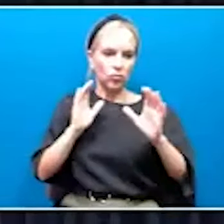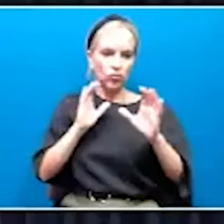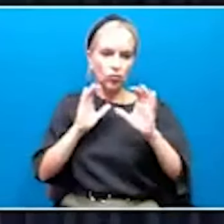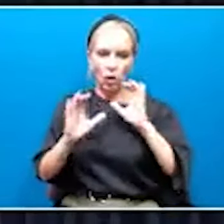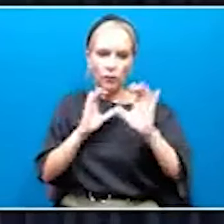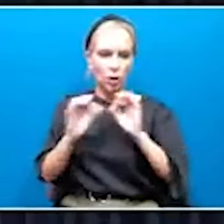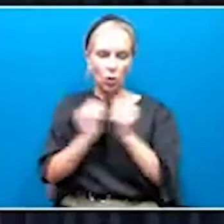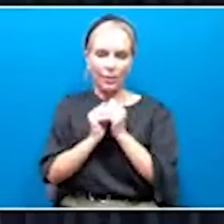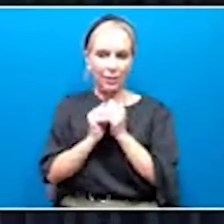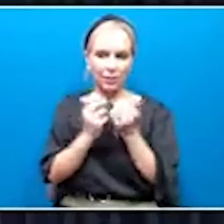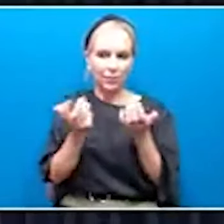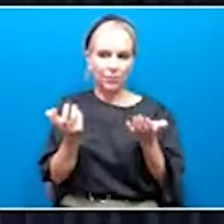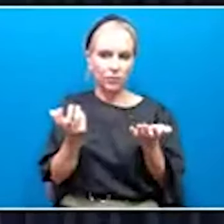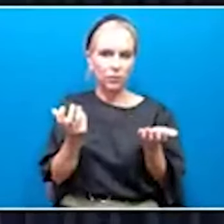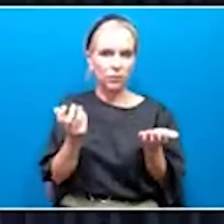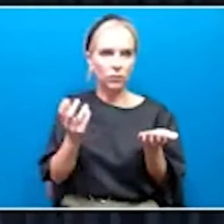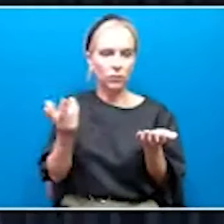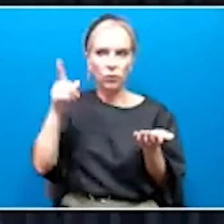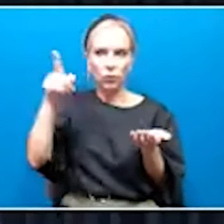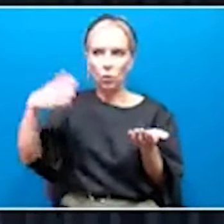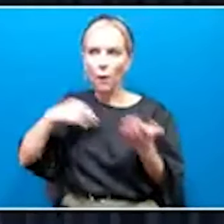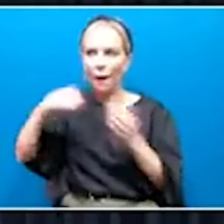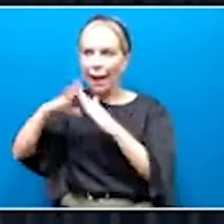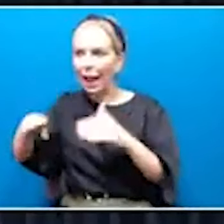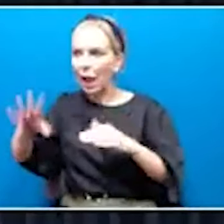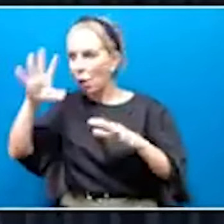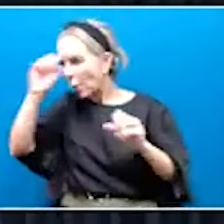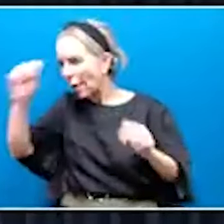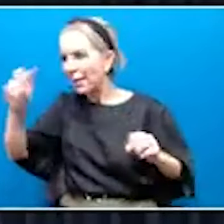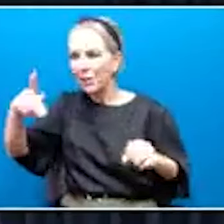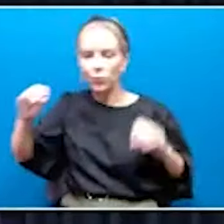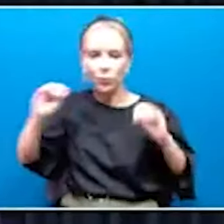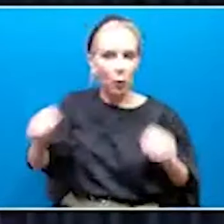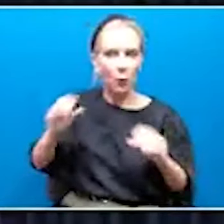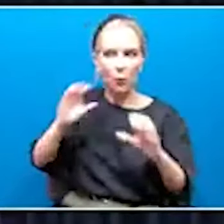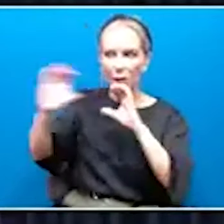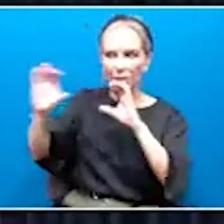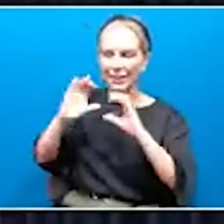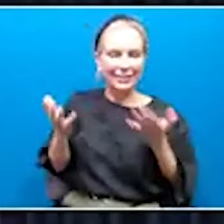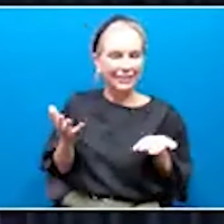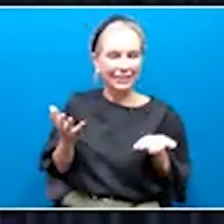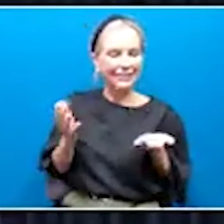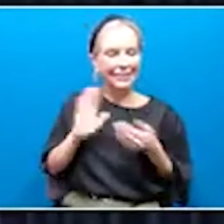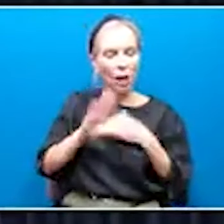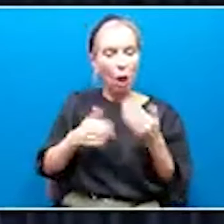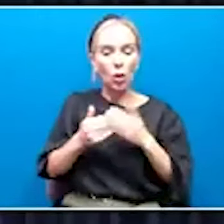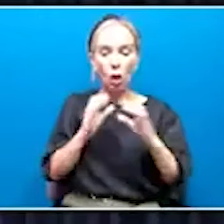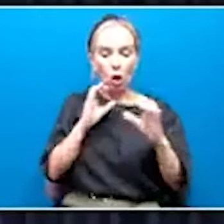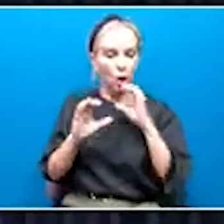the White House, the president, the vice president. I haven't had all of our conversations.